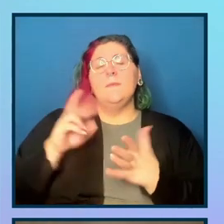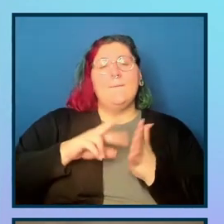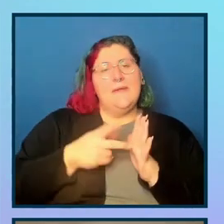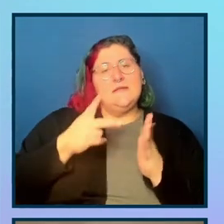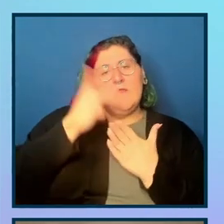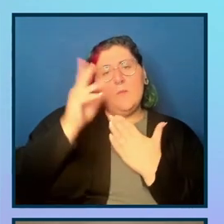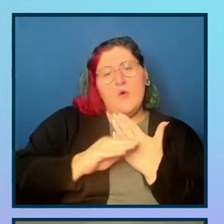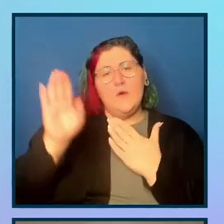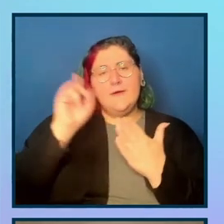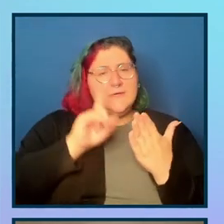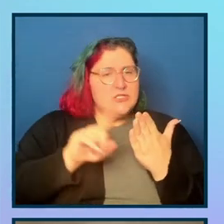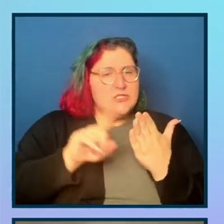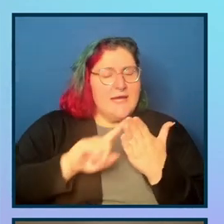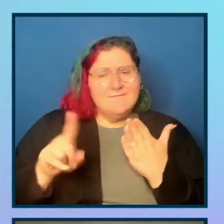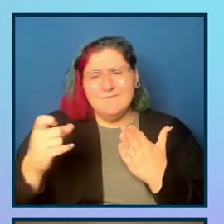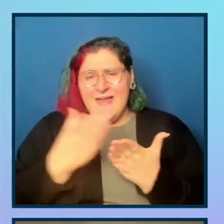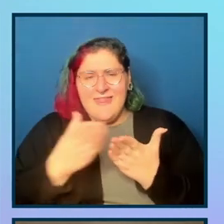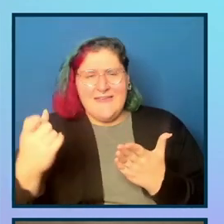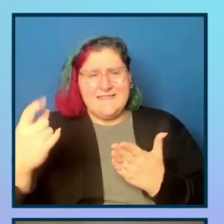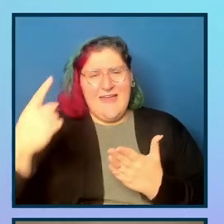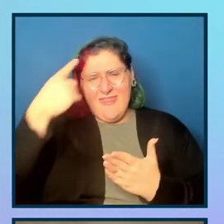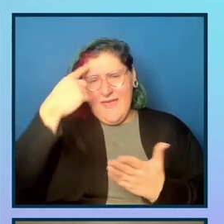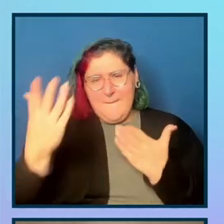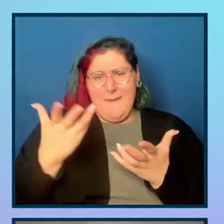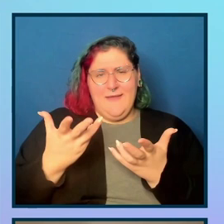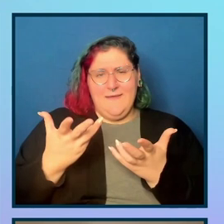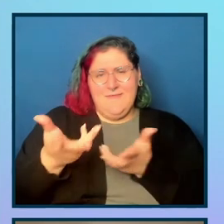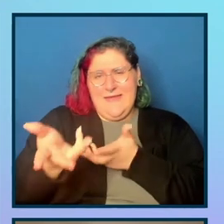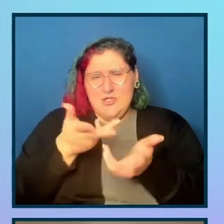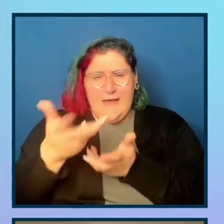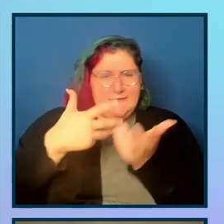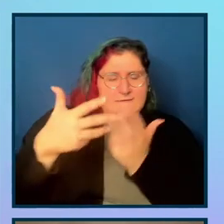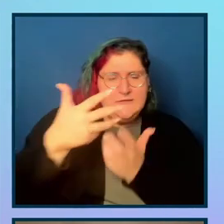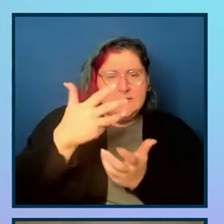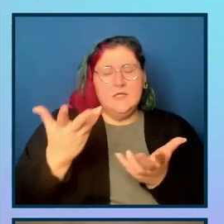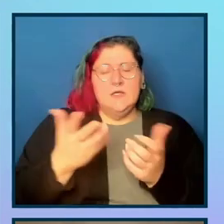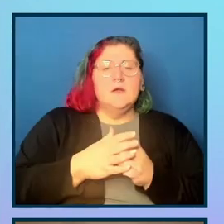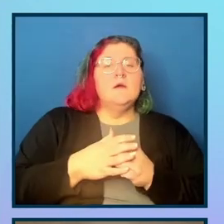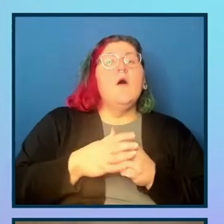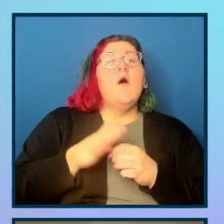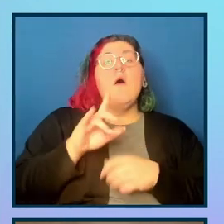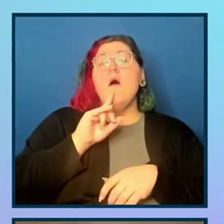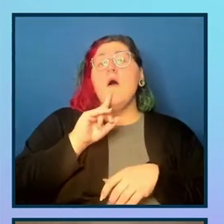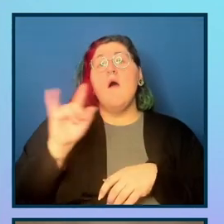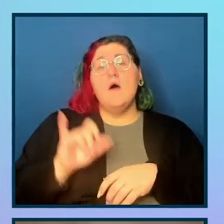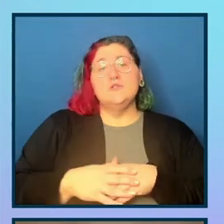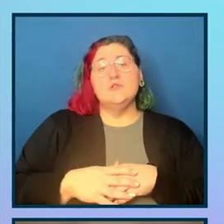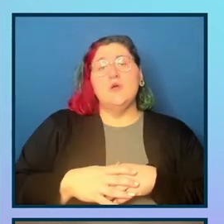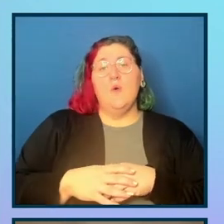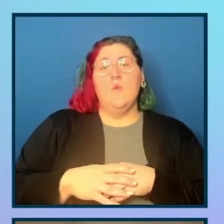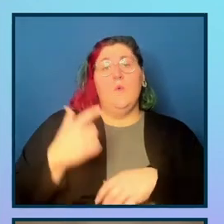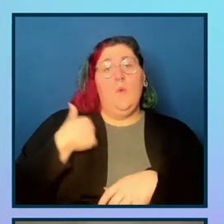through roles or through tab index, maybe it's focusable. Um, we also go above and beyond. We actually send, send, uh,